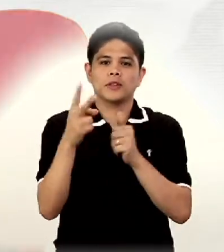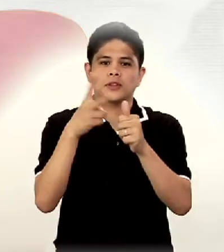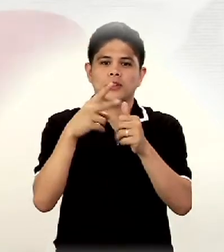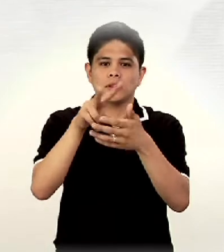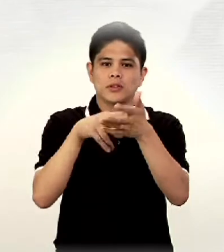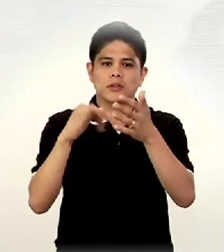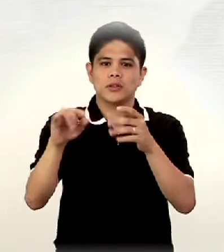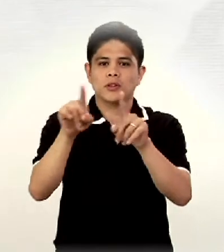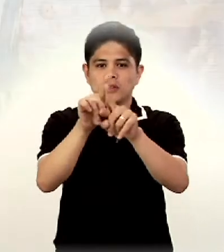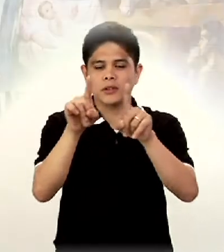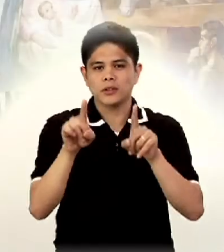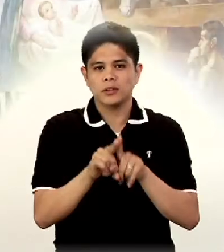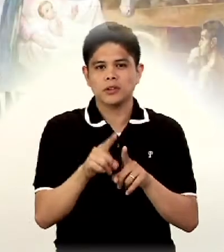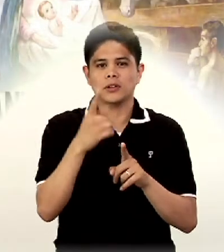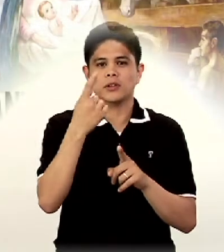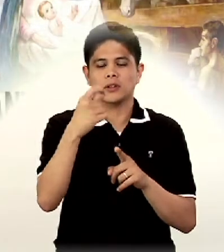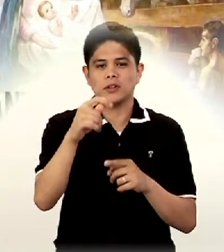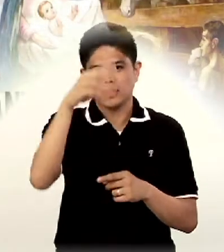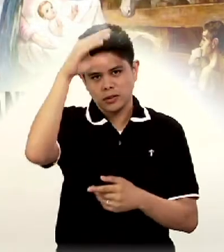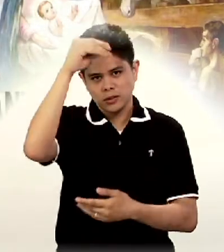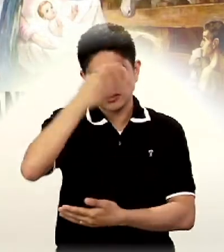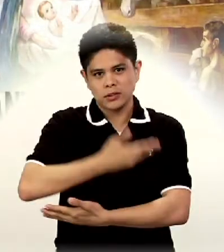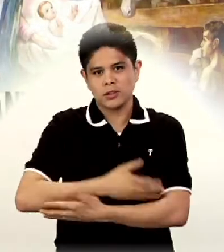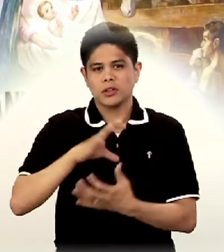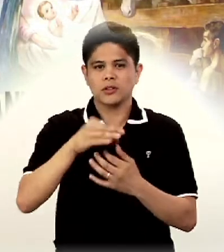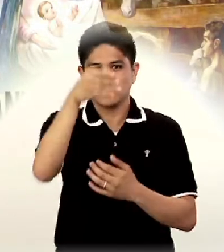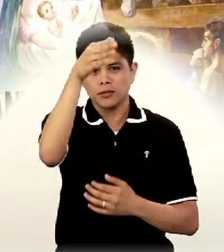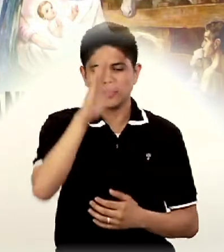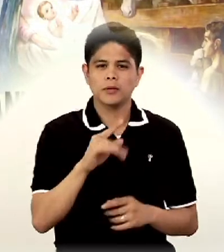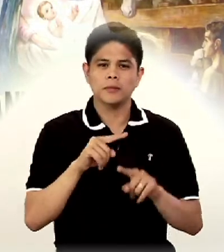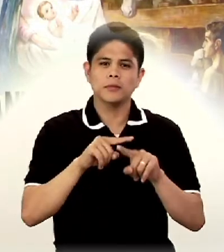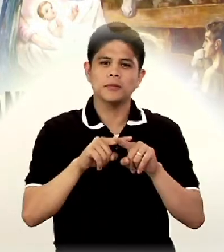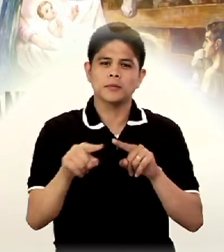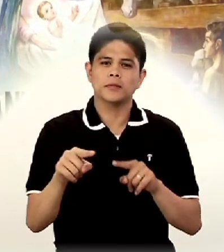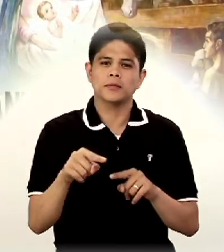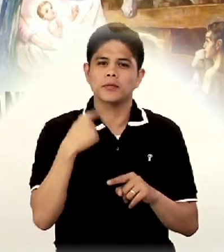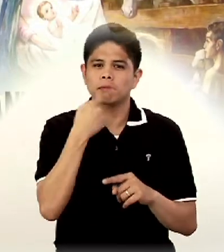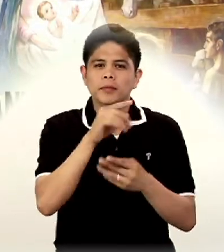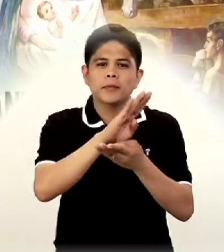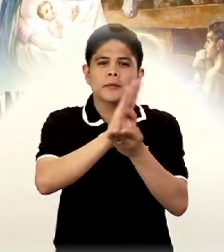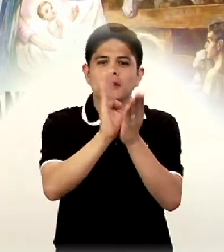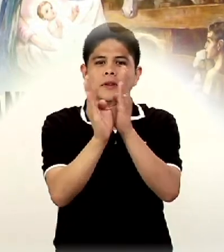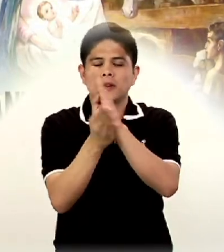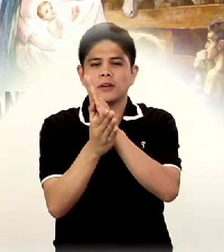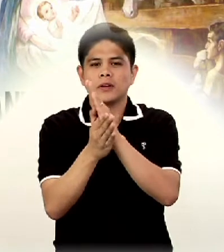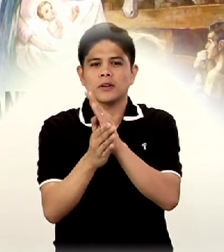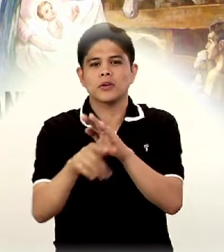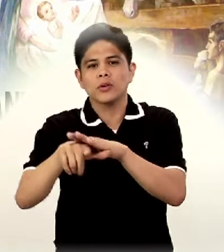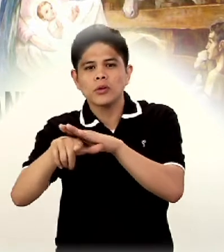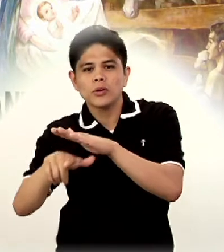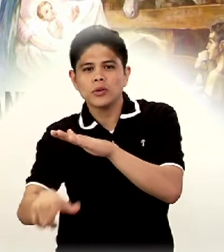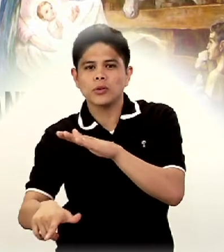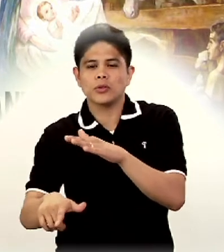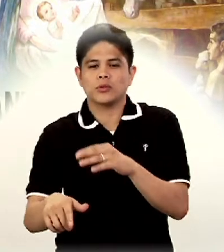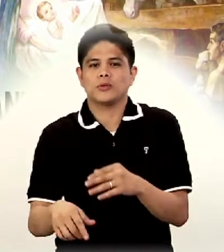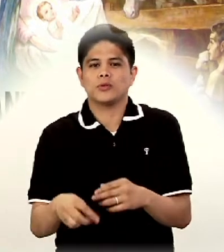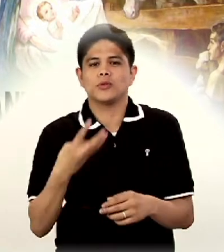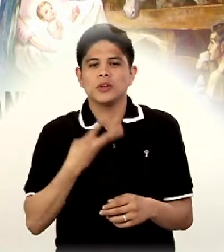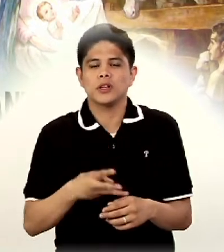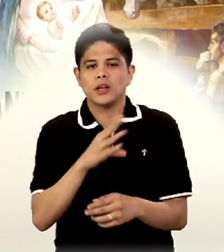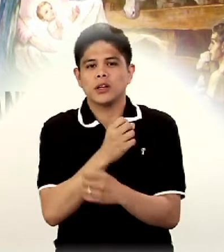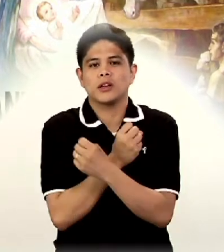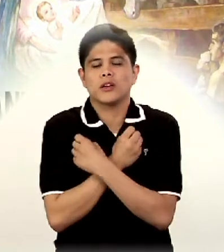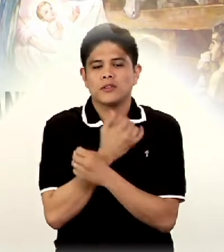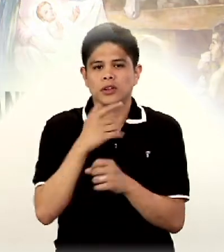as the Son of God, but who became low willingly and